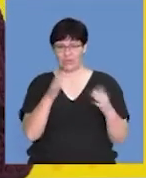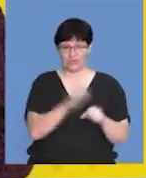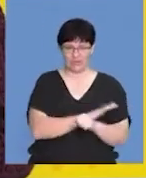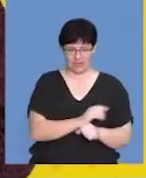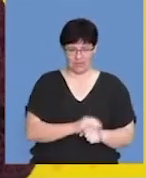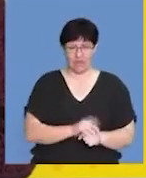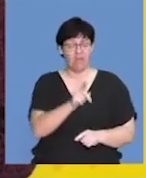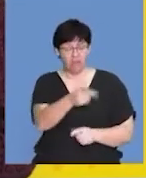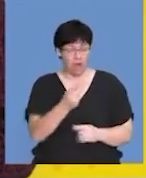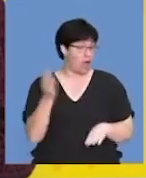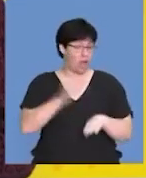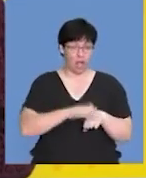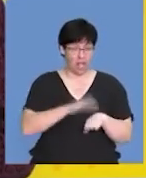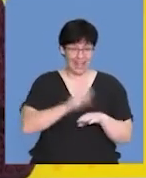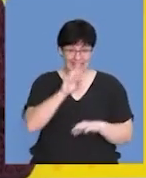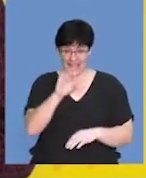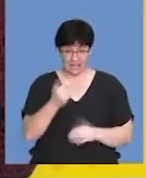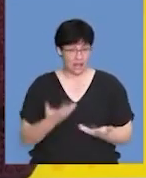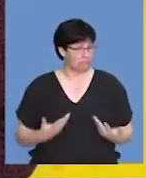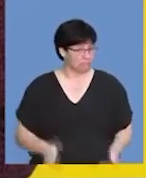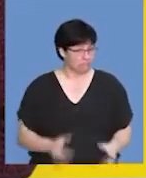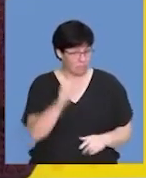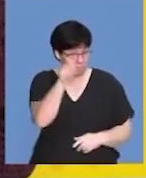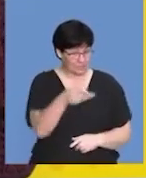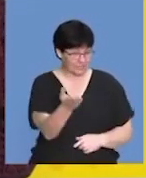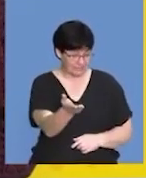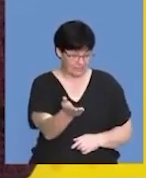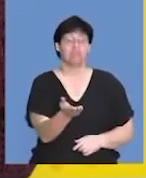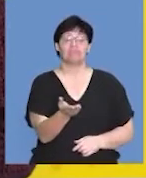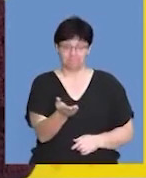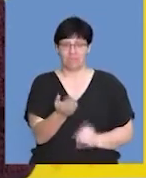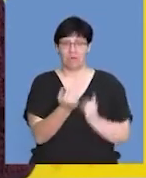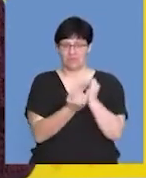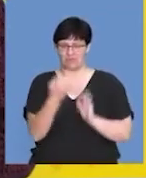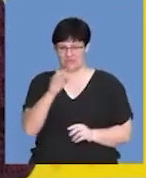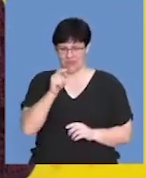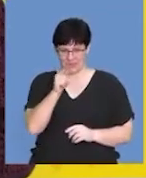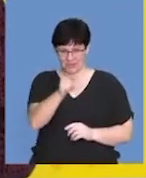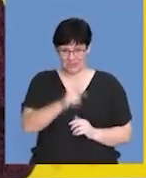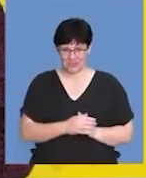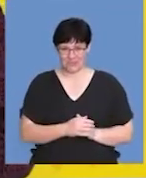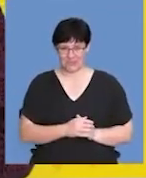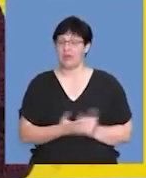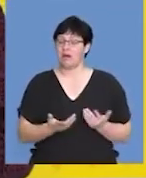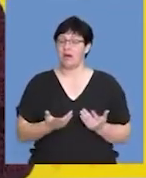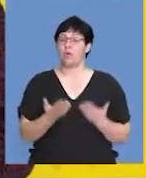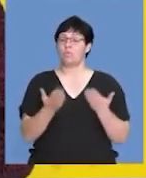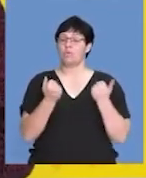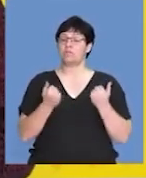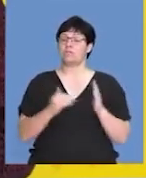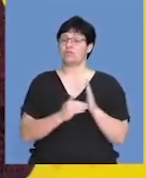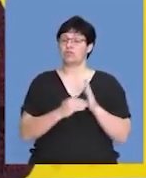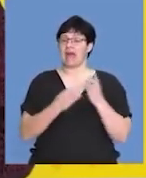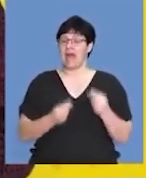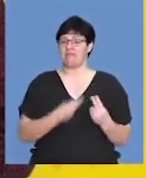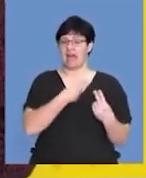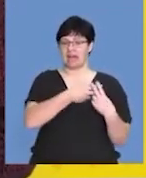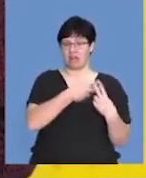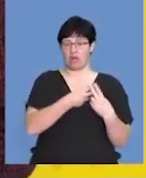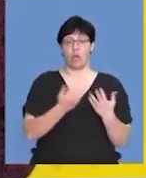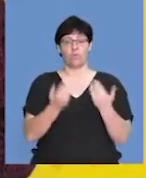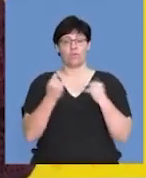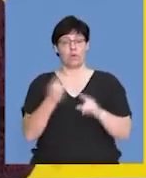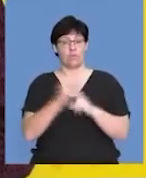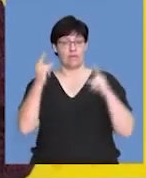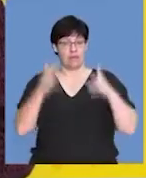If you're someone who's constantly running out of data, then this next competition is just for you. Wozomatrix is bringing you the hashtag